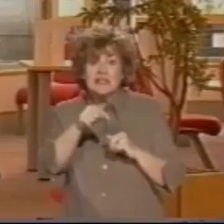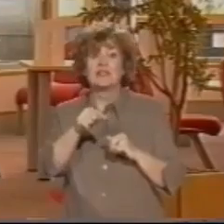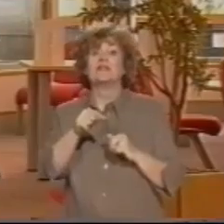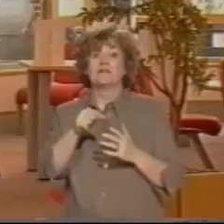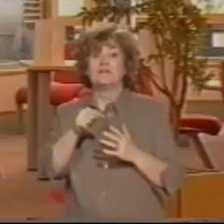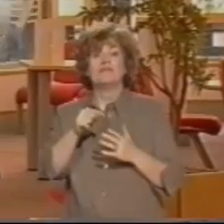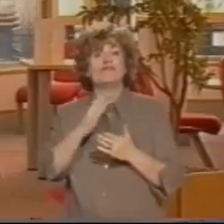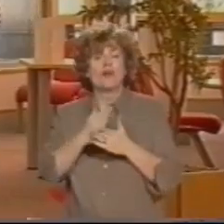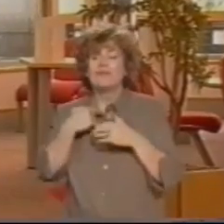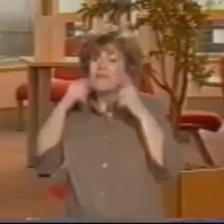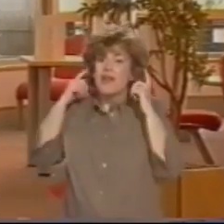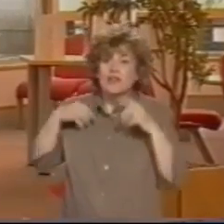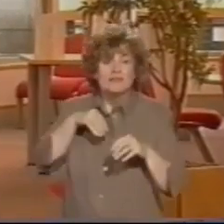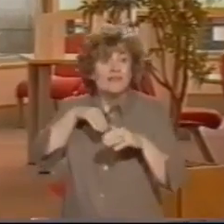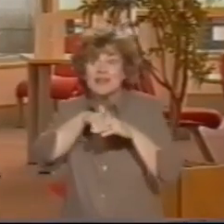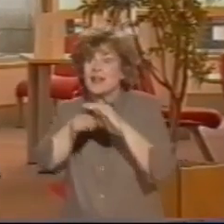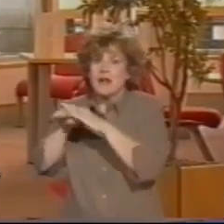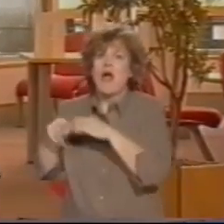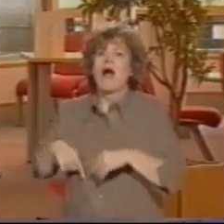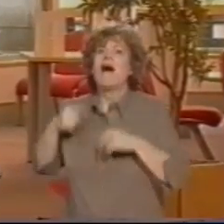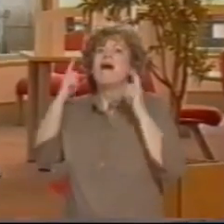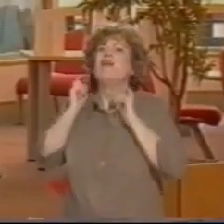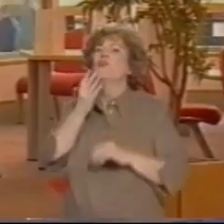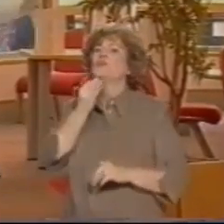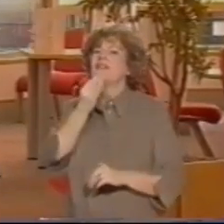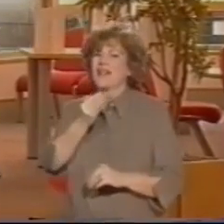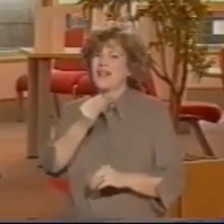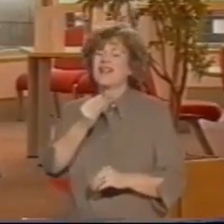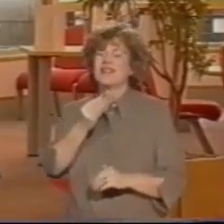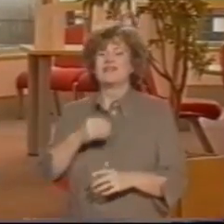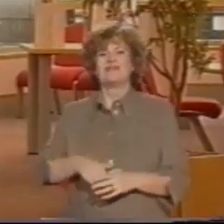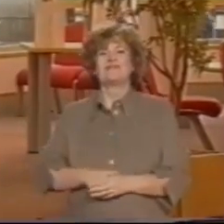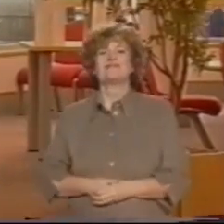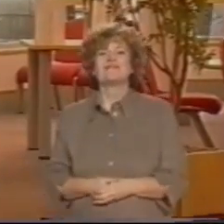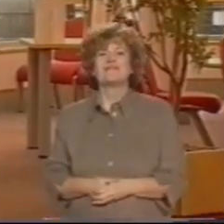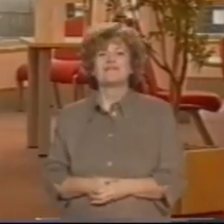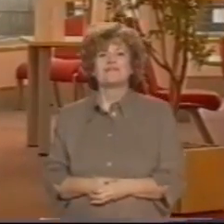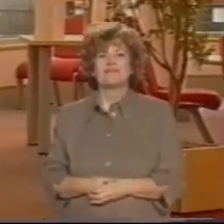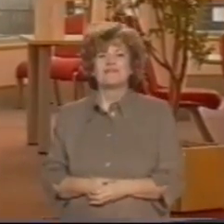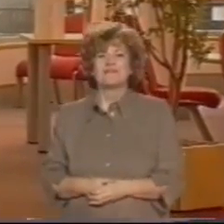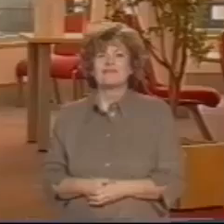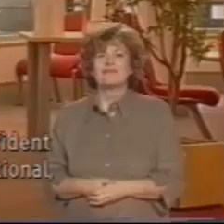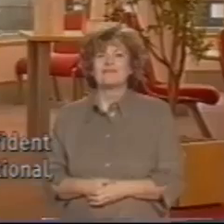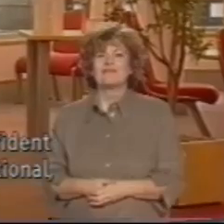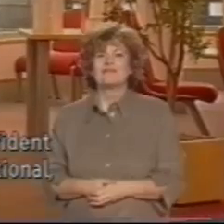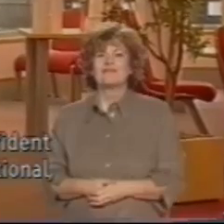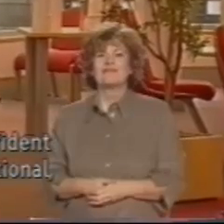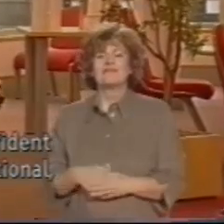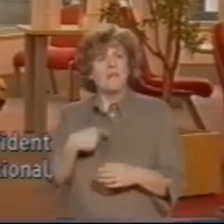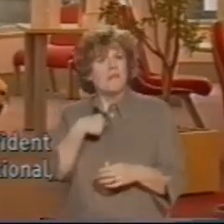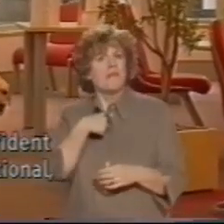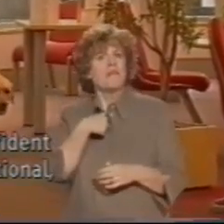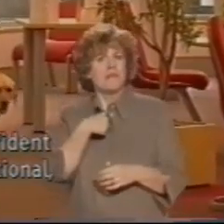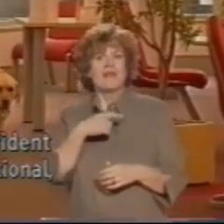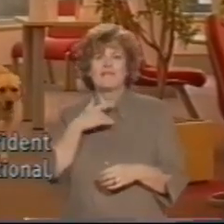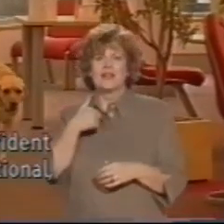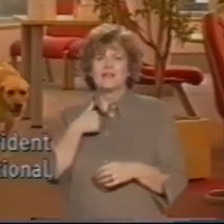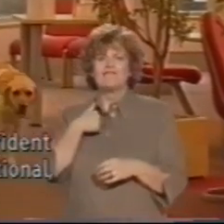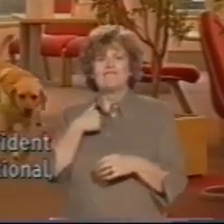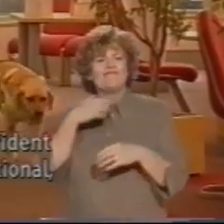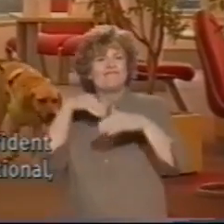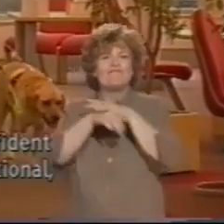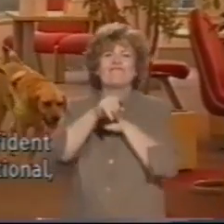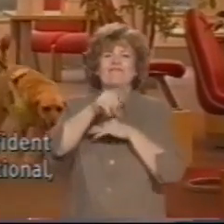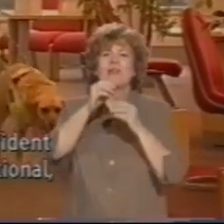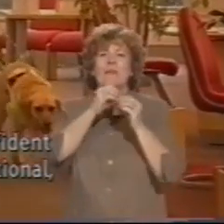Good girl. Straight on. Good girl. Straight on. Straight on. I do find that I'm